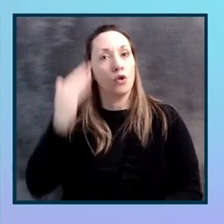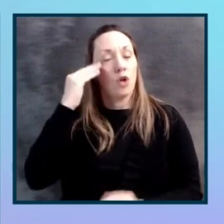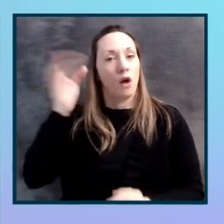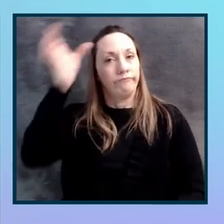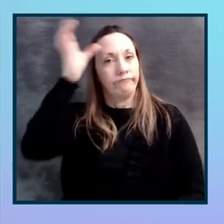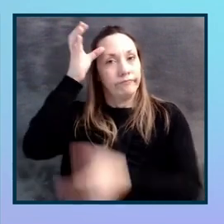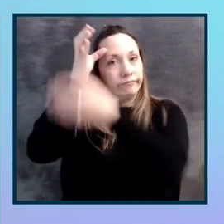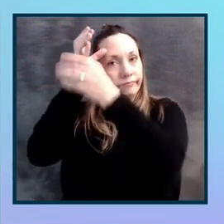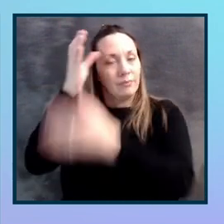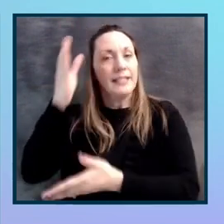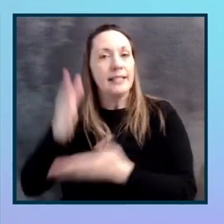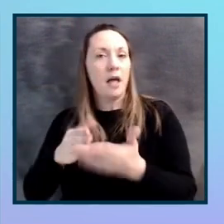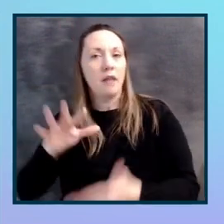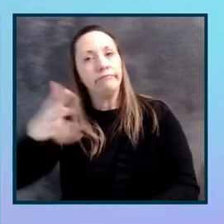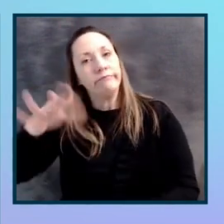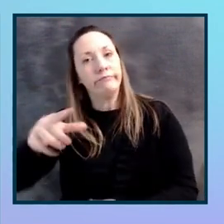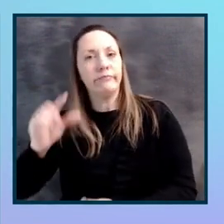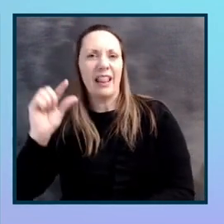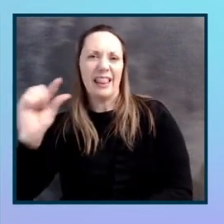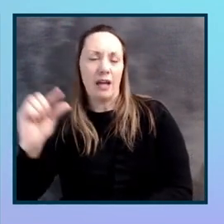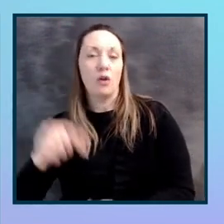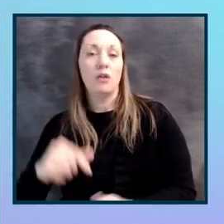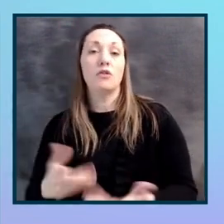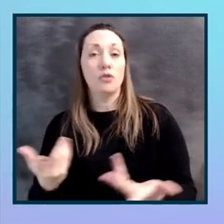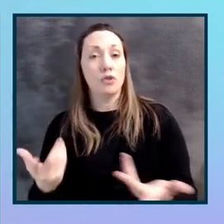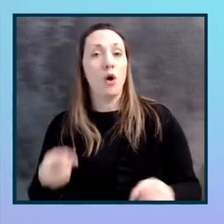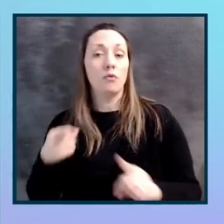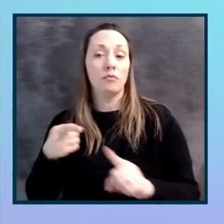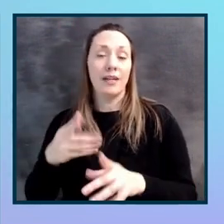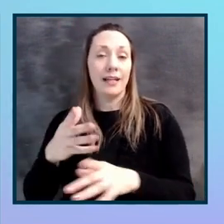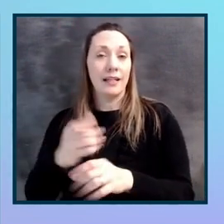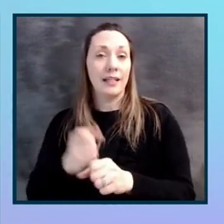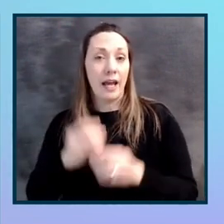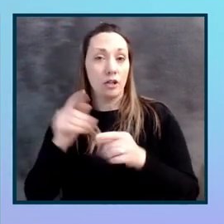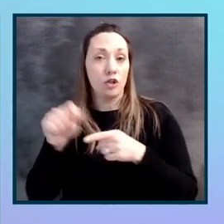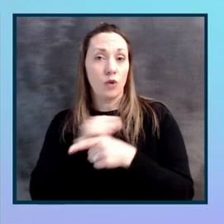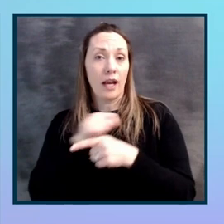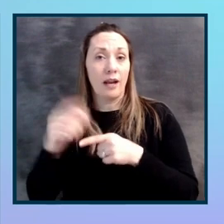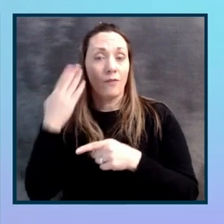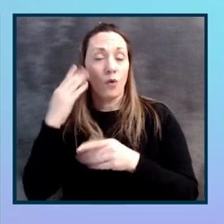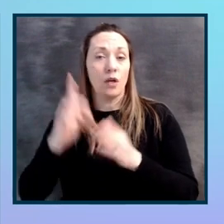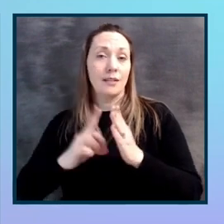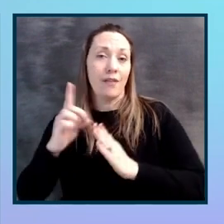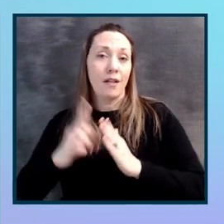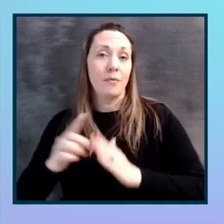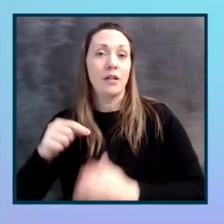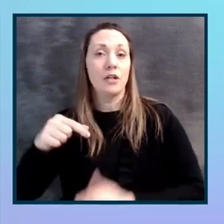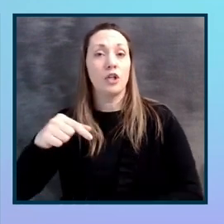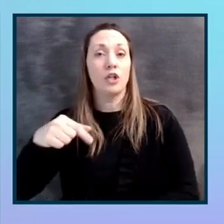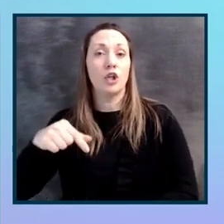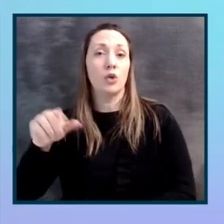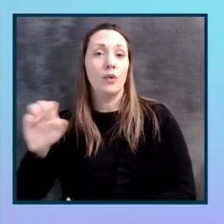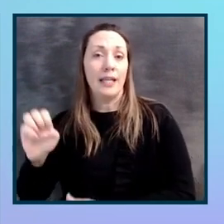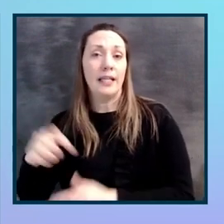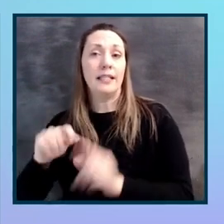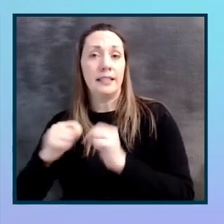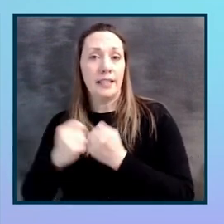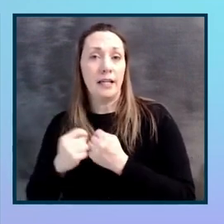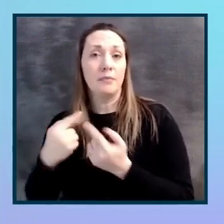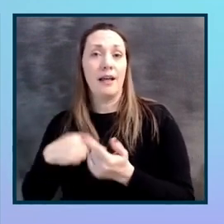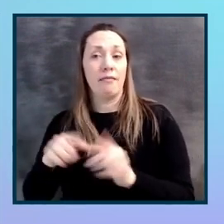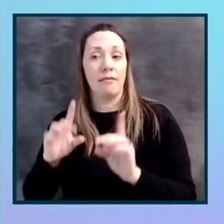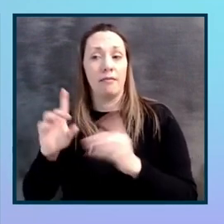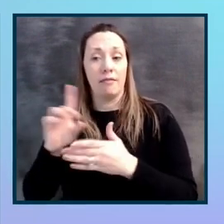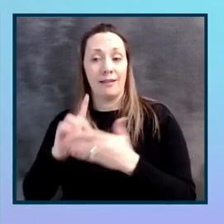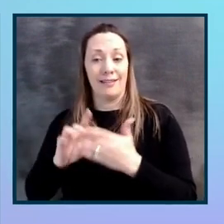So get each other talking to each other, get training put in for your development and your QE teams and your design teams specifically, because they